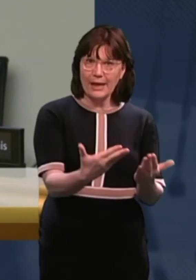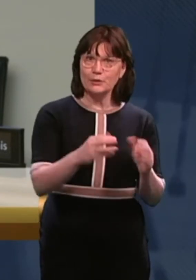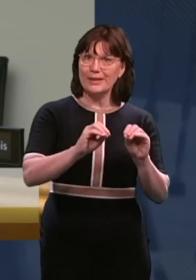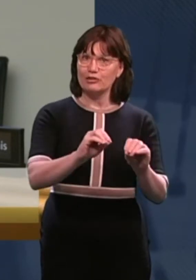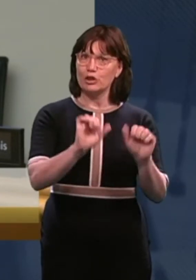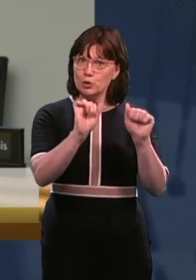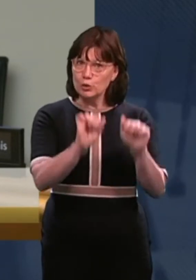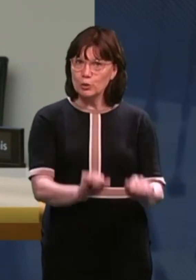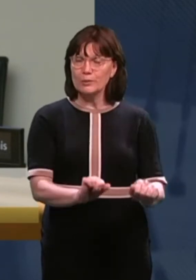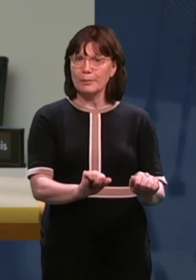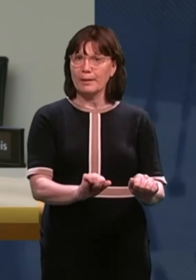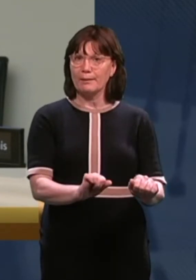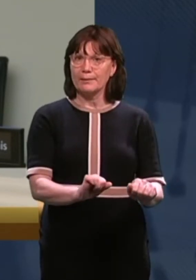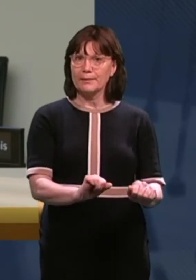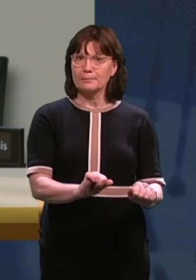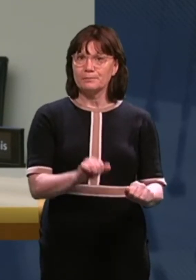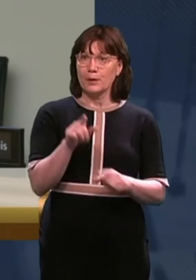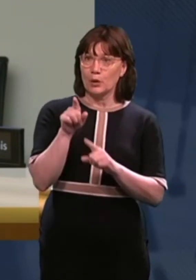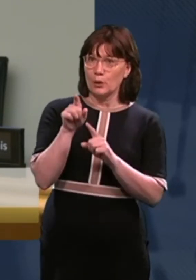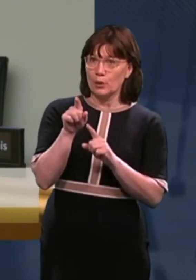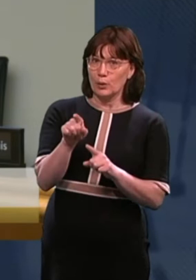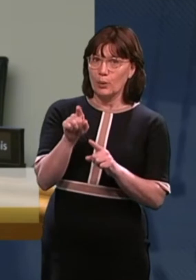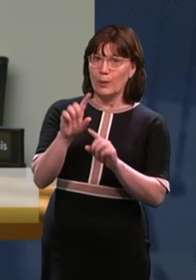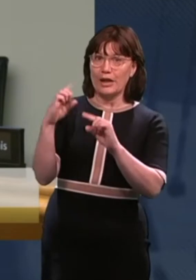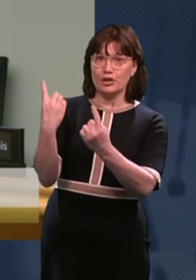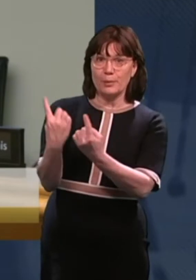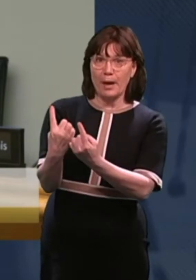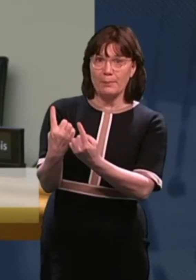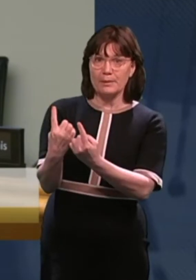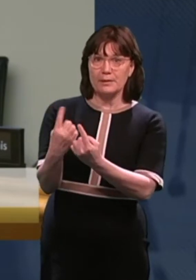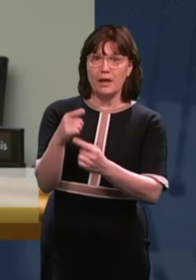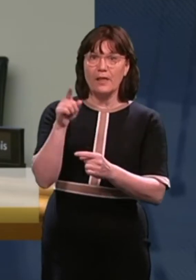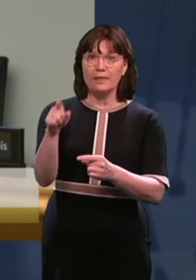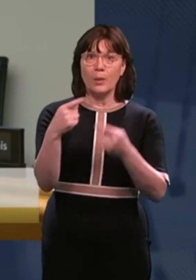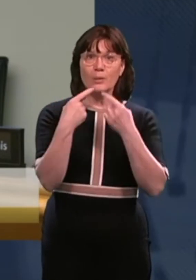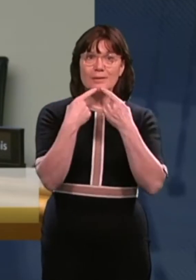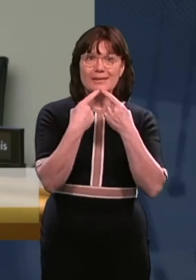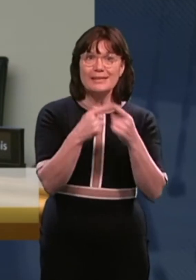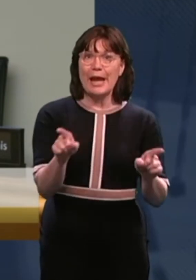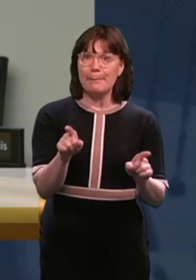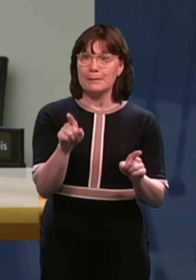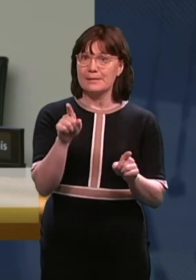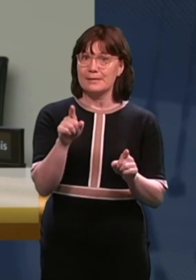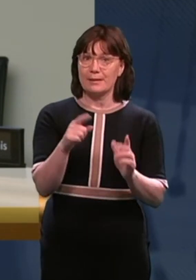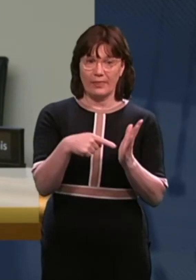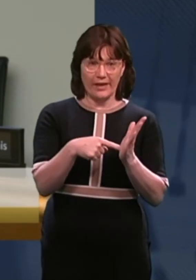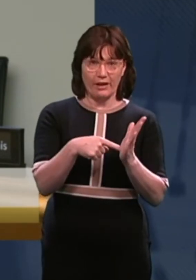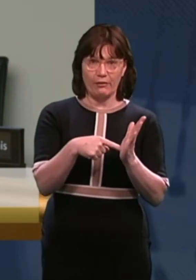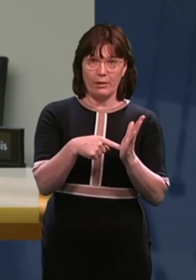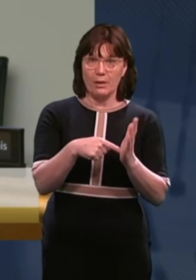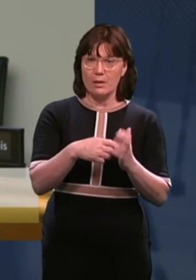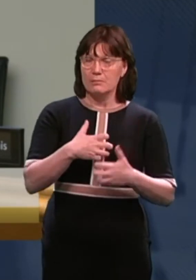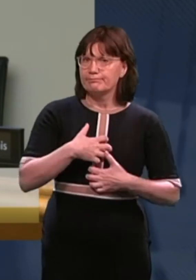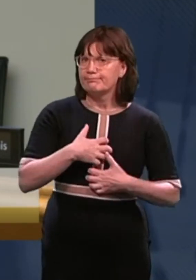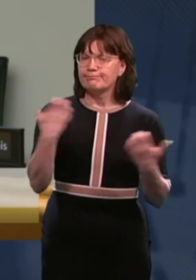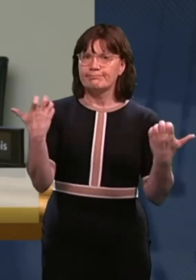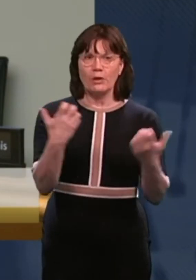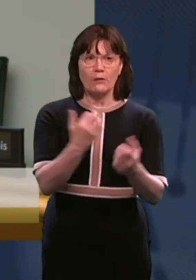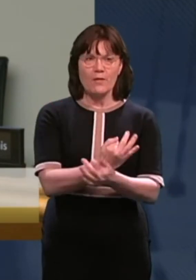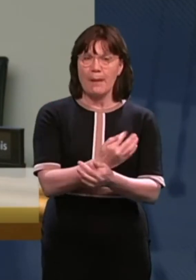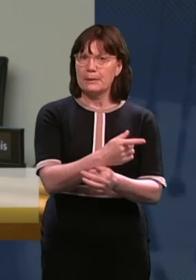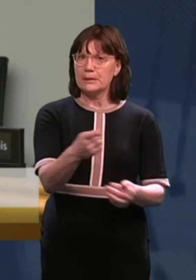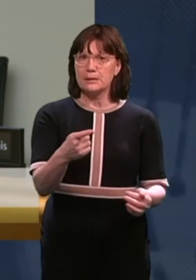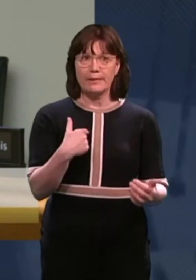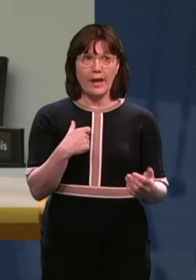And I think you and the department have to realise that those statements are infuriating to hear from families who literally can't